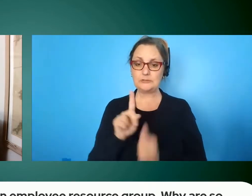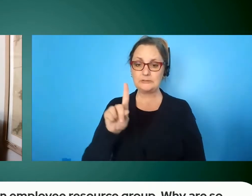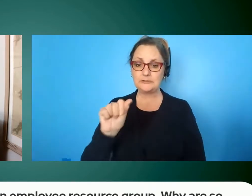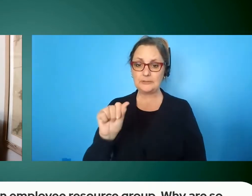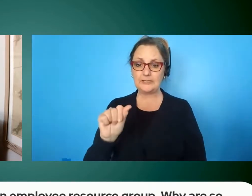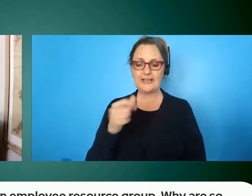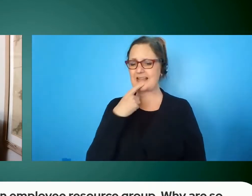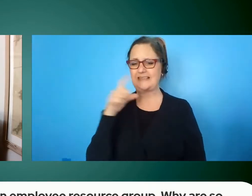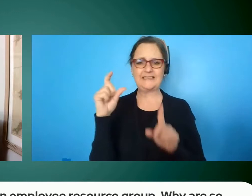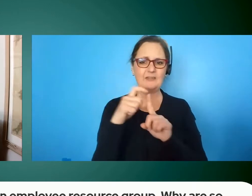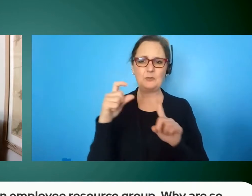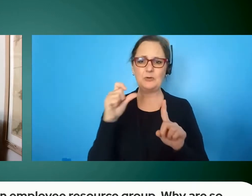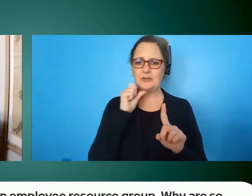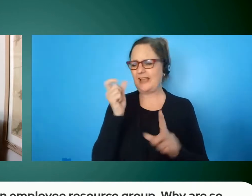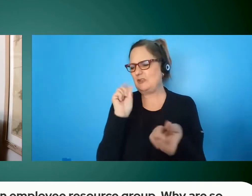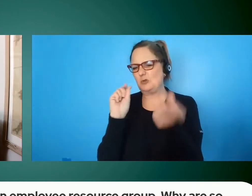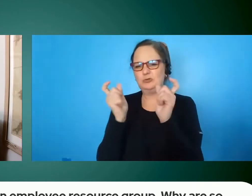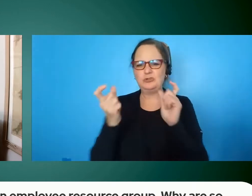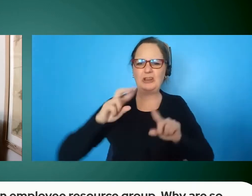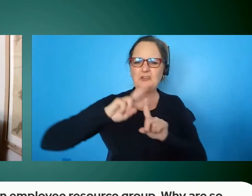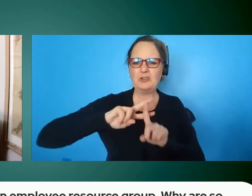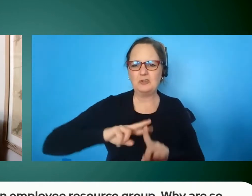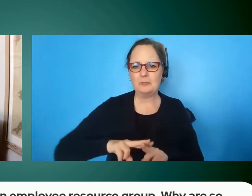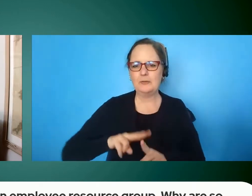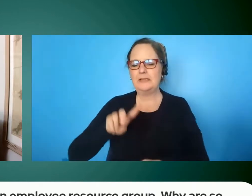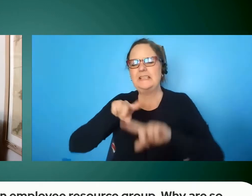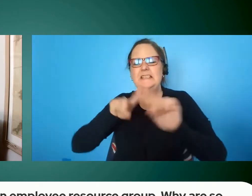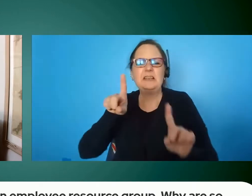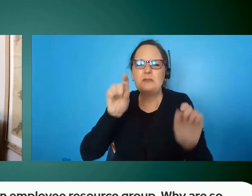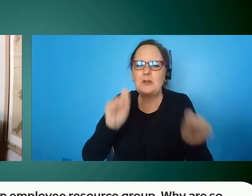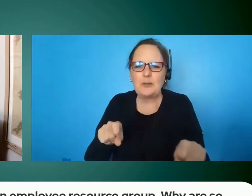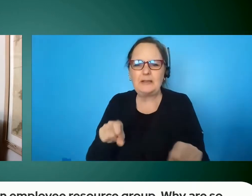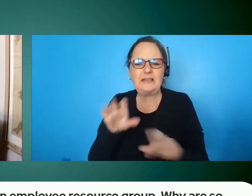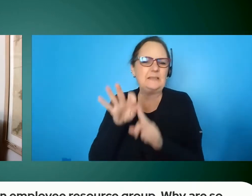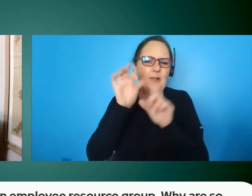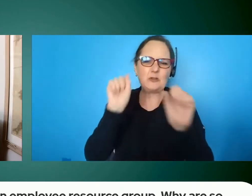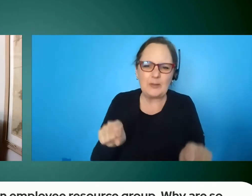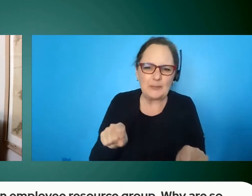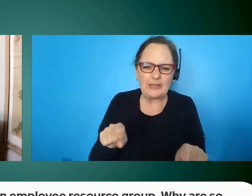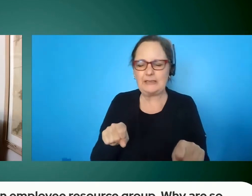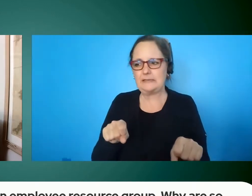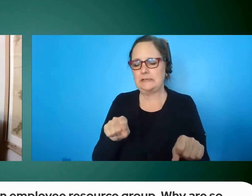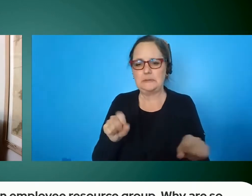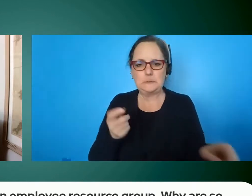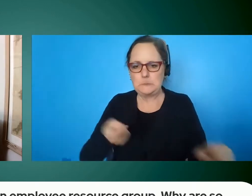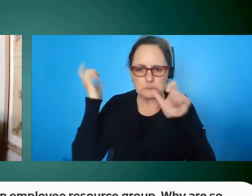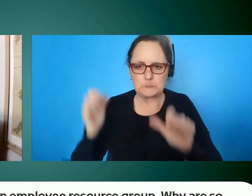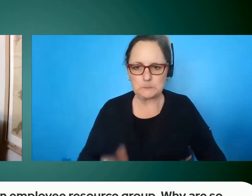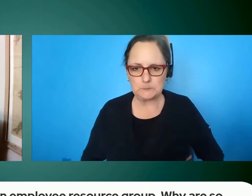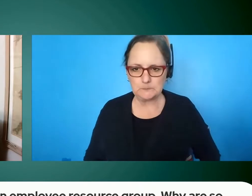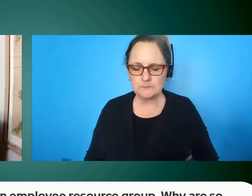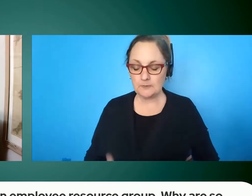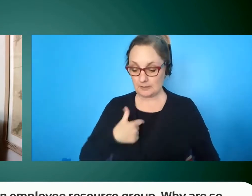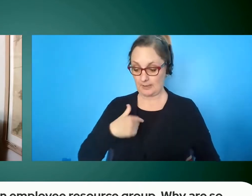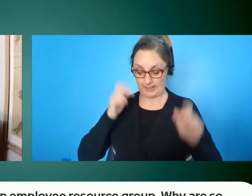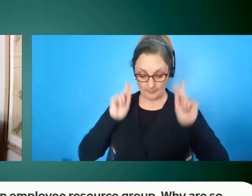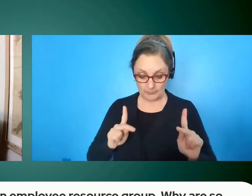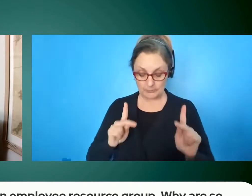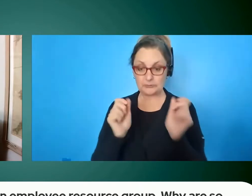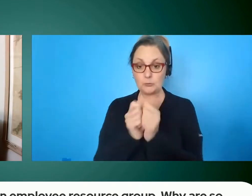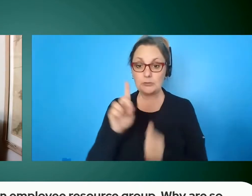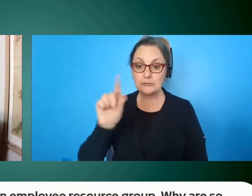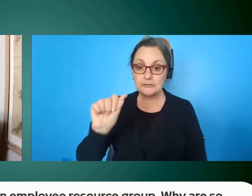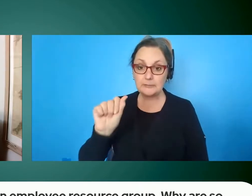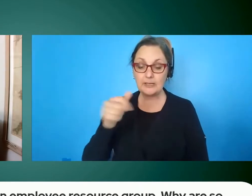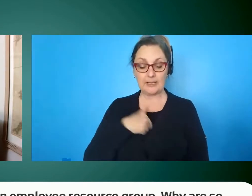terms like diverse ability different ability special abilities anything ability no i am a person with a disability i am